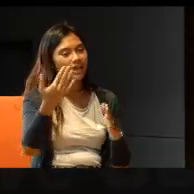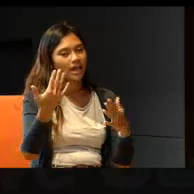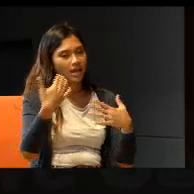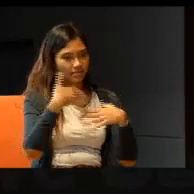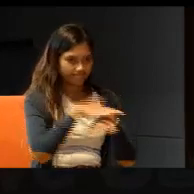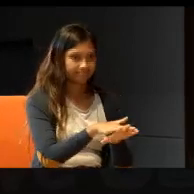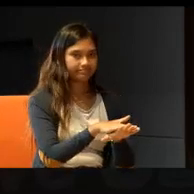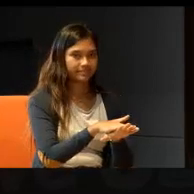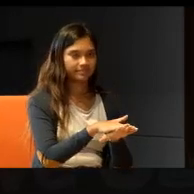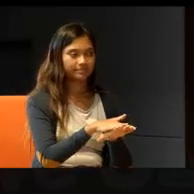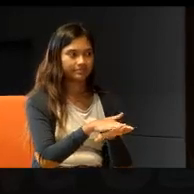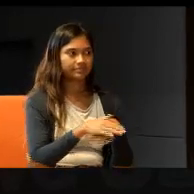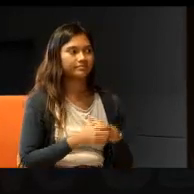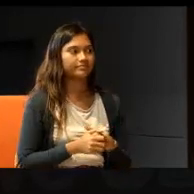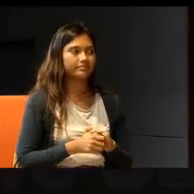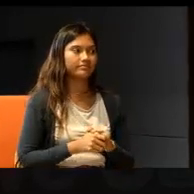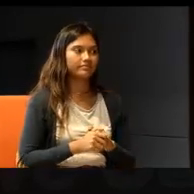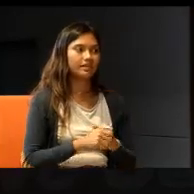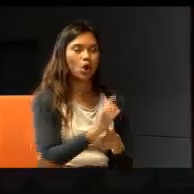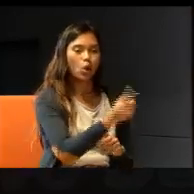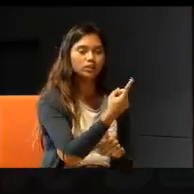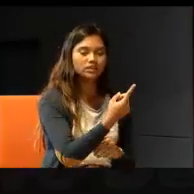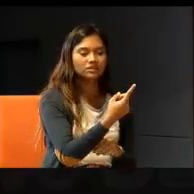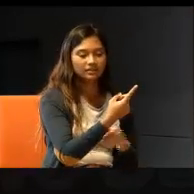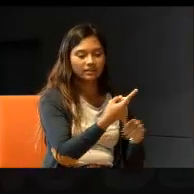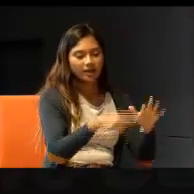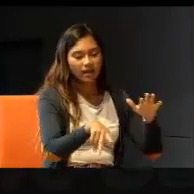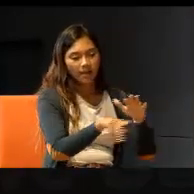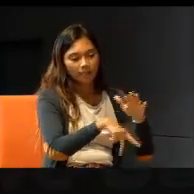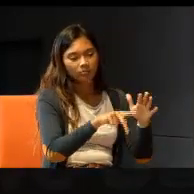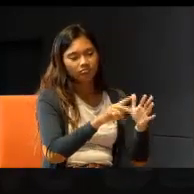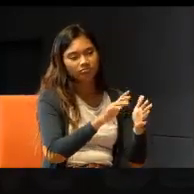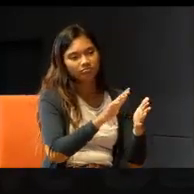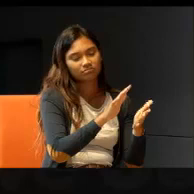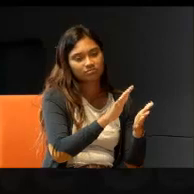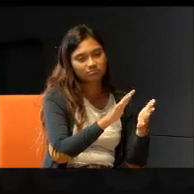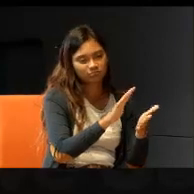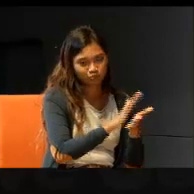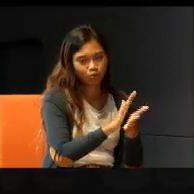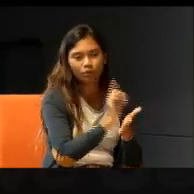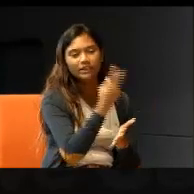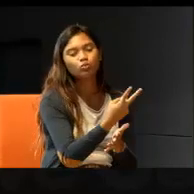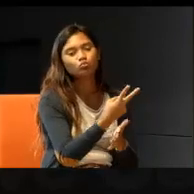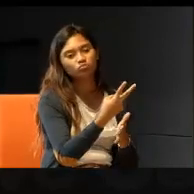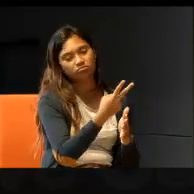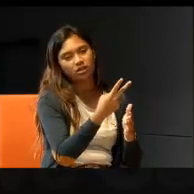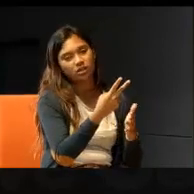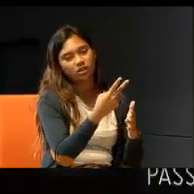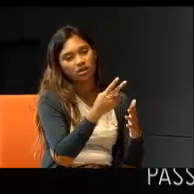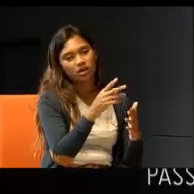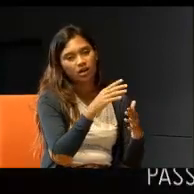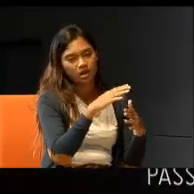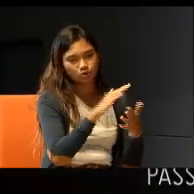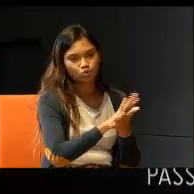community, specialized schools, the deaf, at secondary level, and above. So, all of them, are mainstream. Yeah.